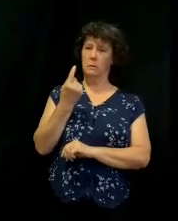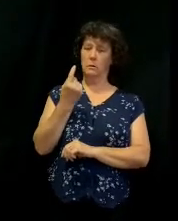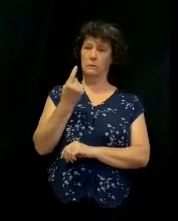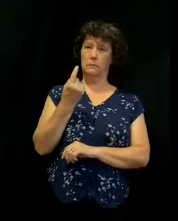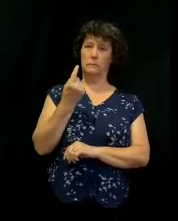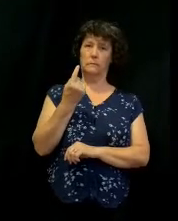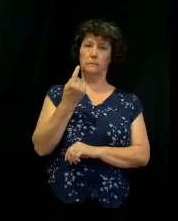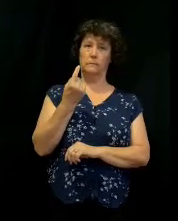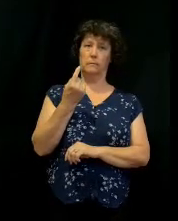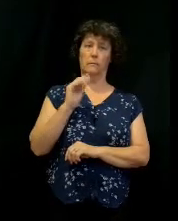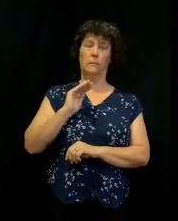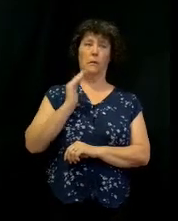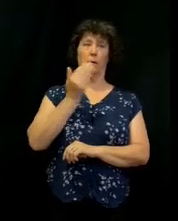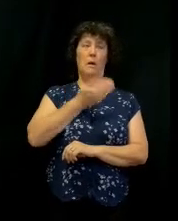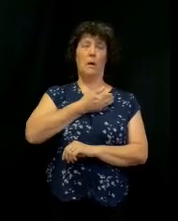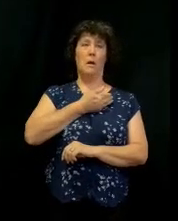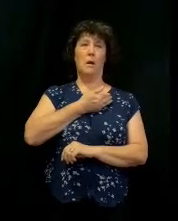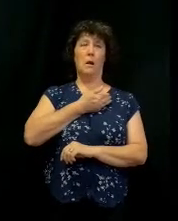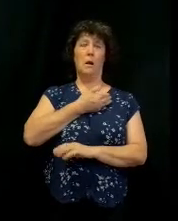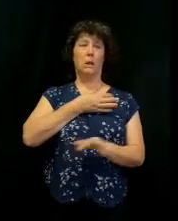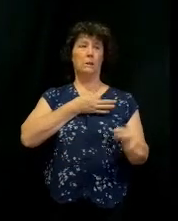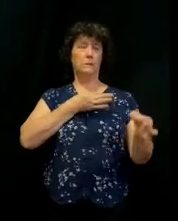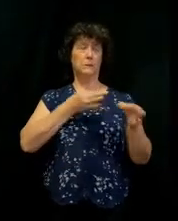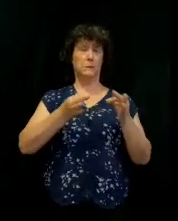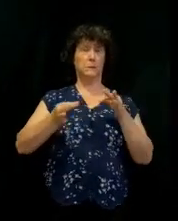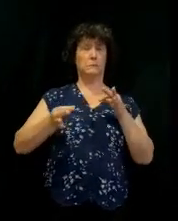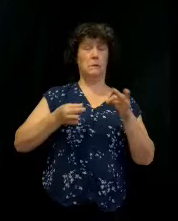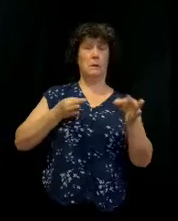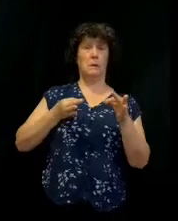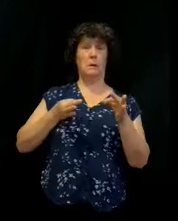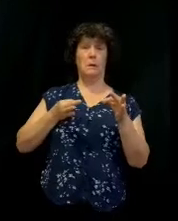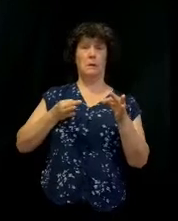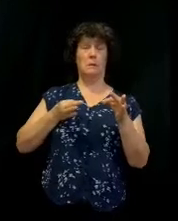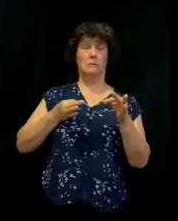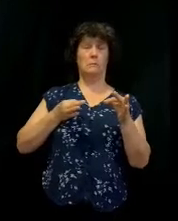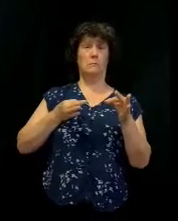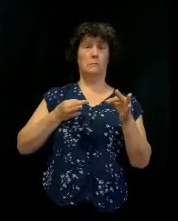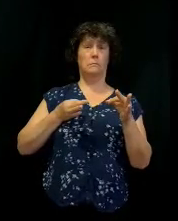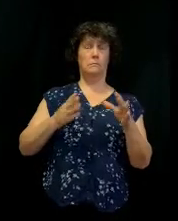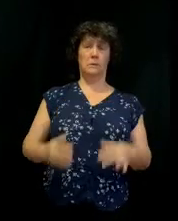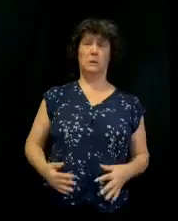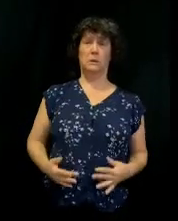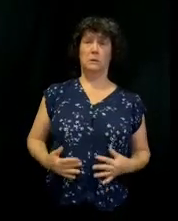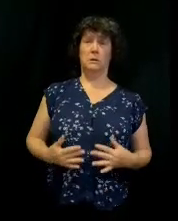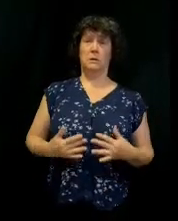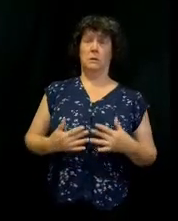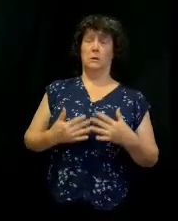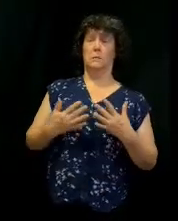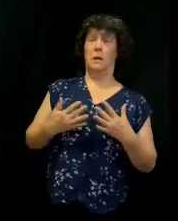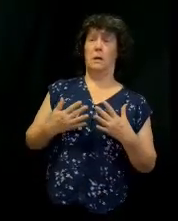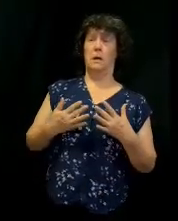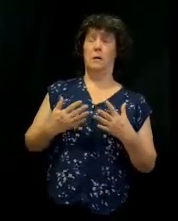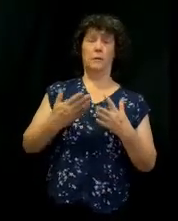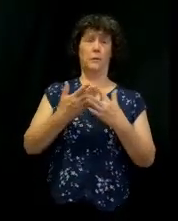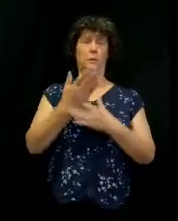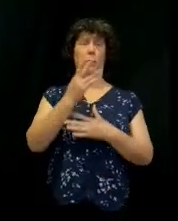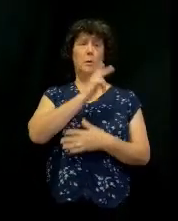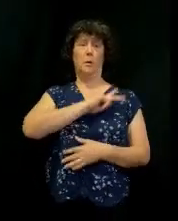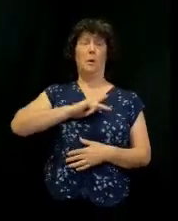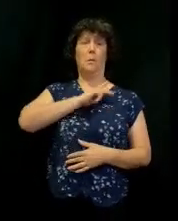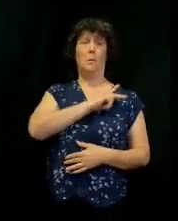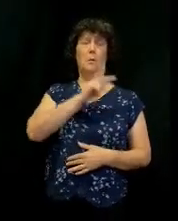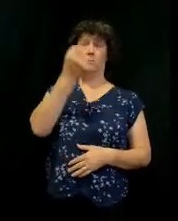And our corporate expression is fueled by a personal revelation of who God is. My personal